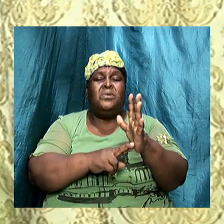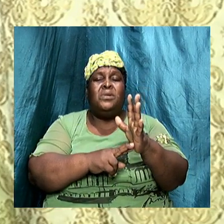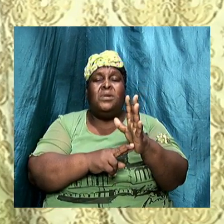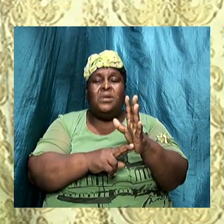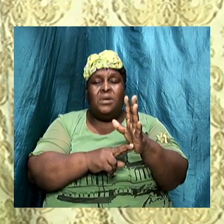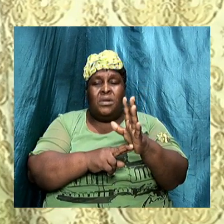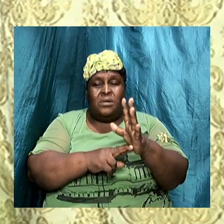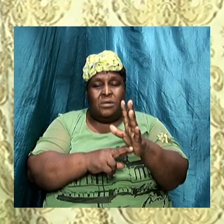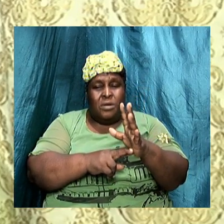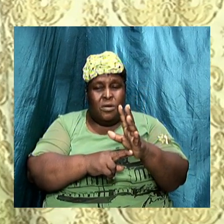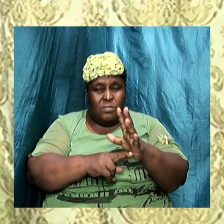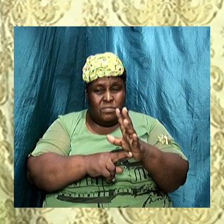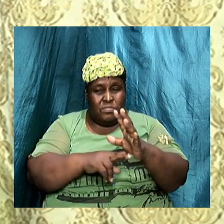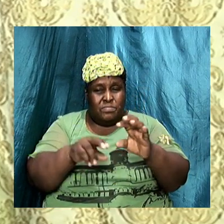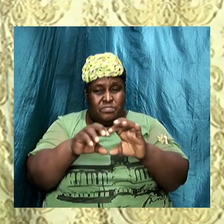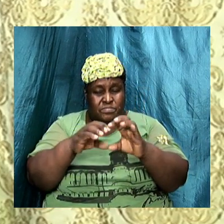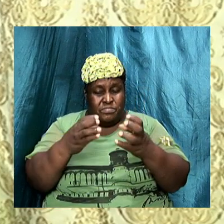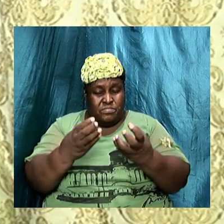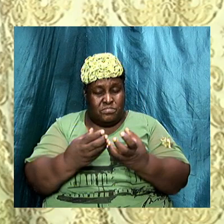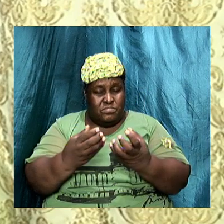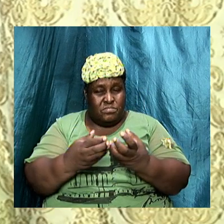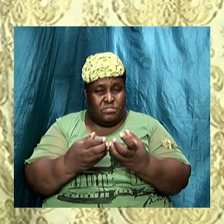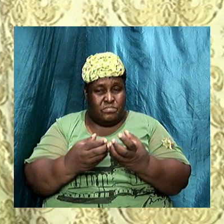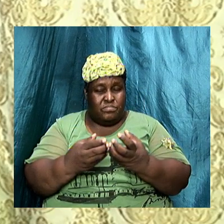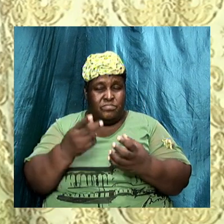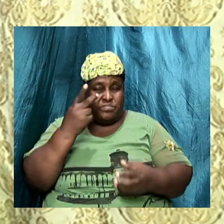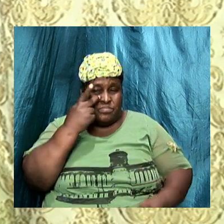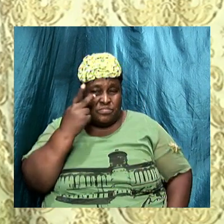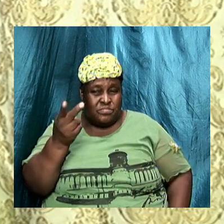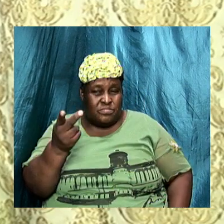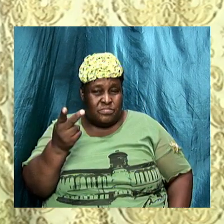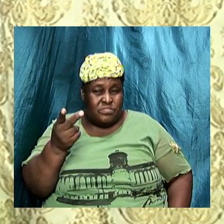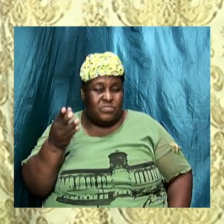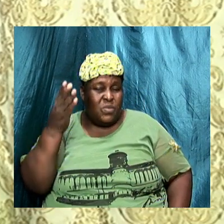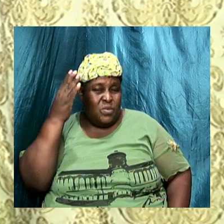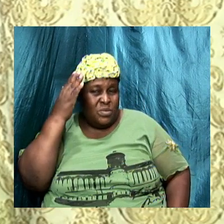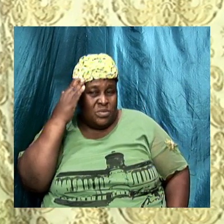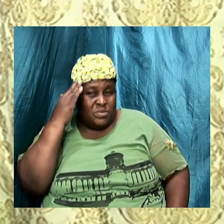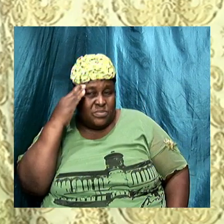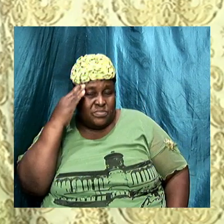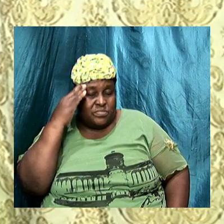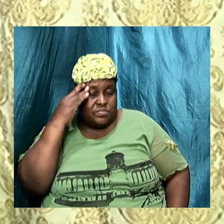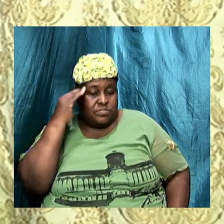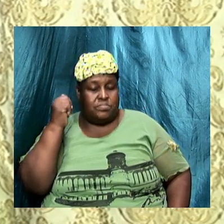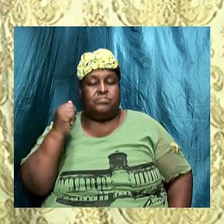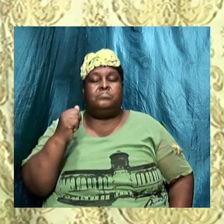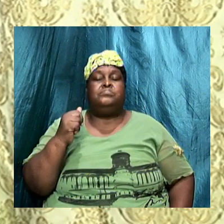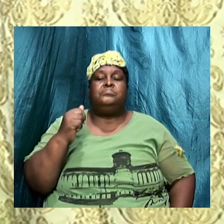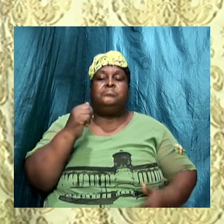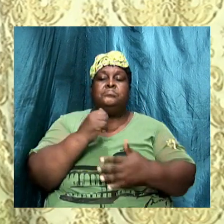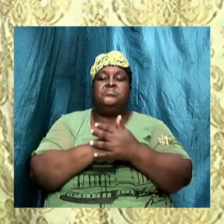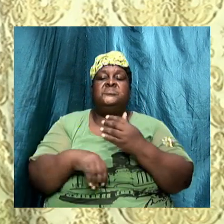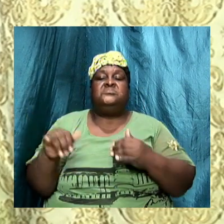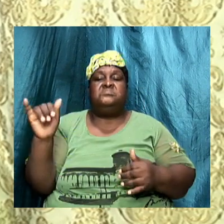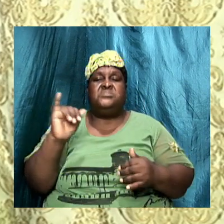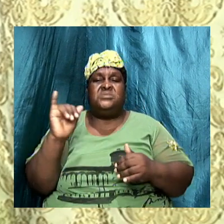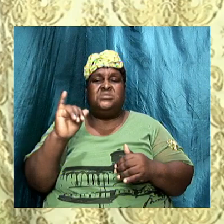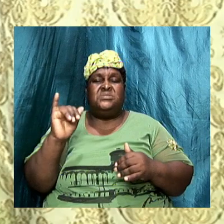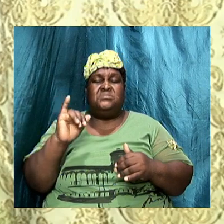when we look at both groups closely we recognize that there are some similarities